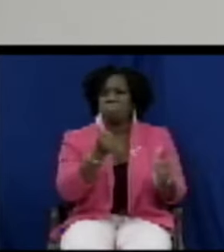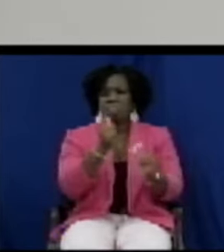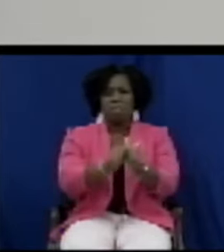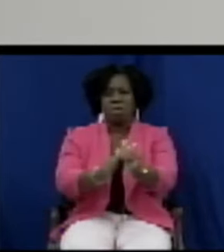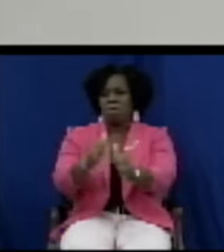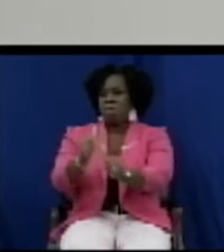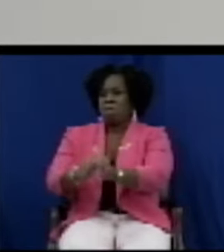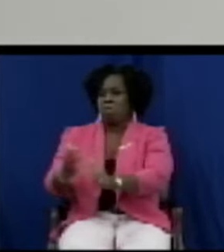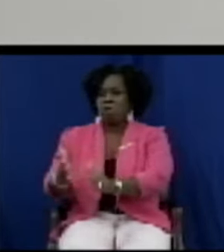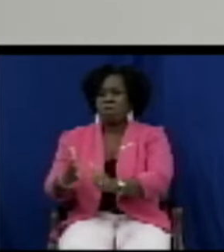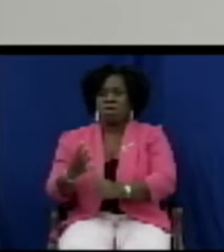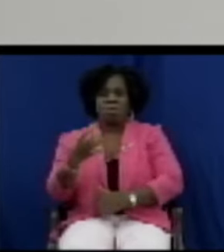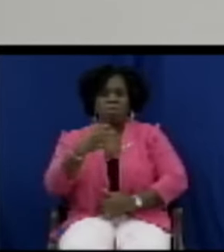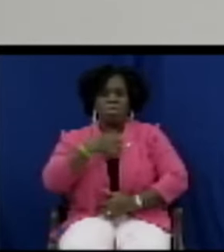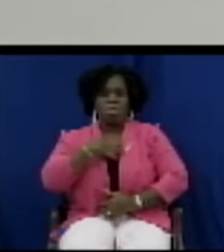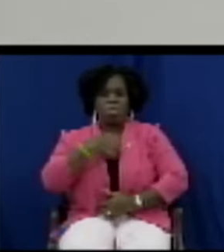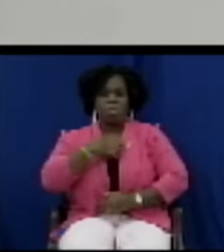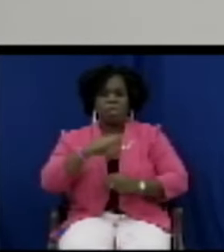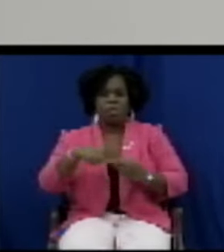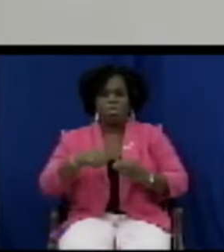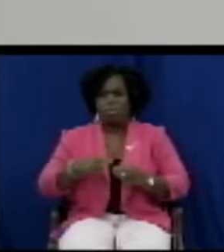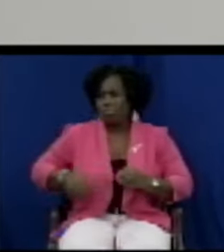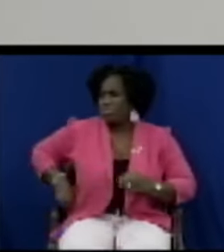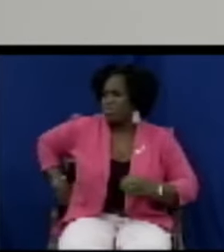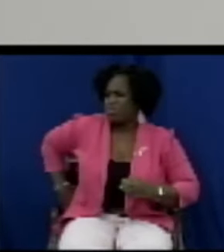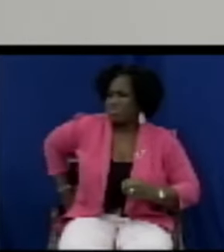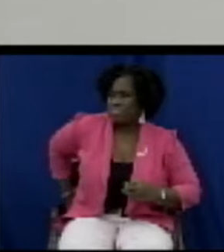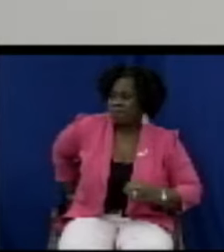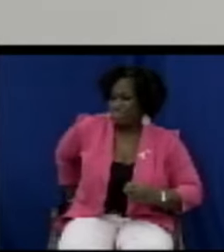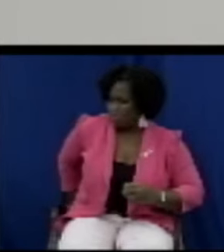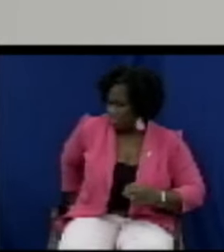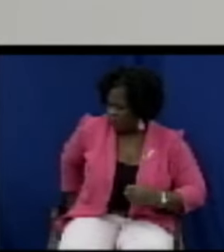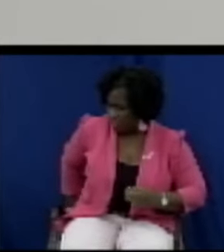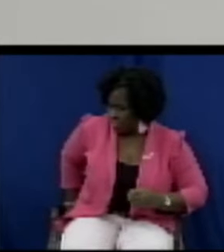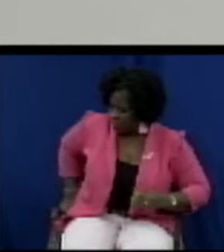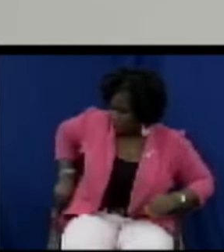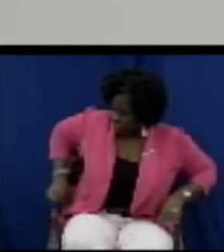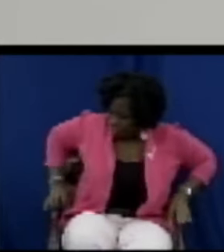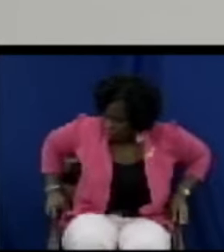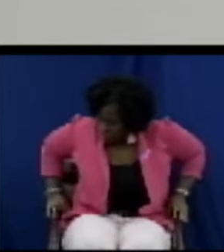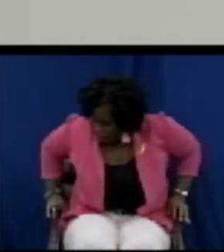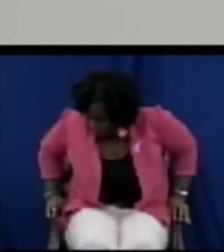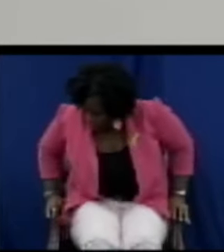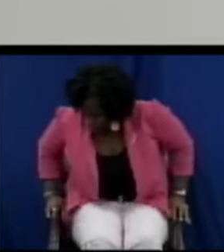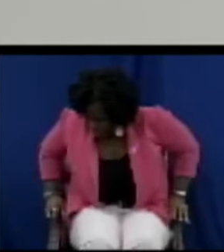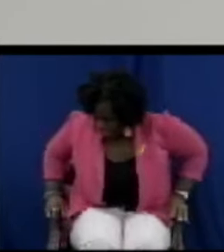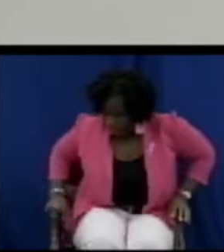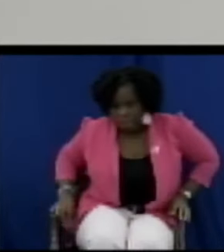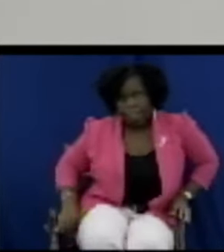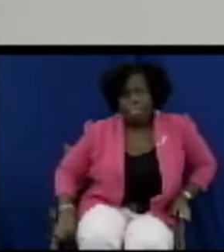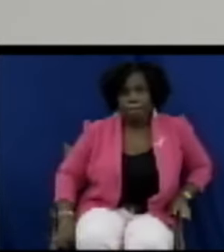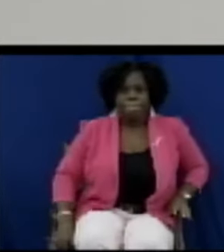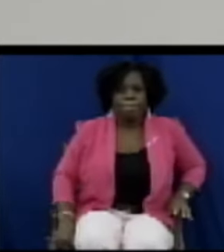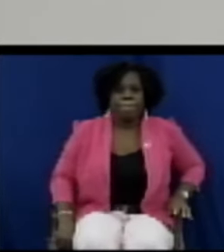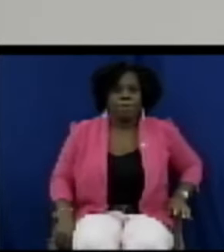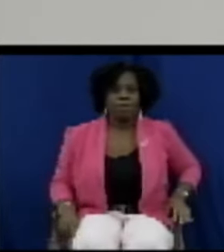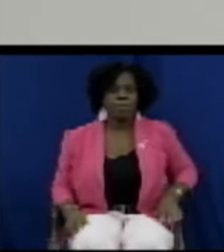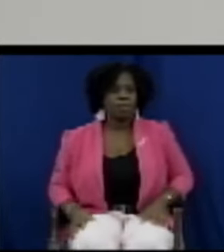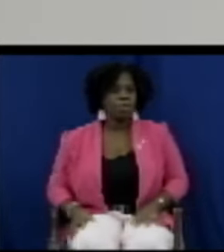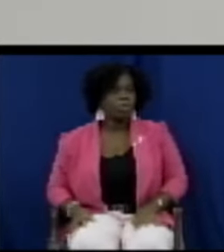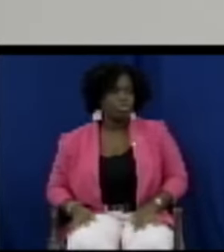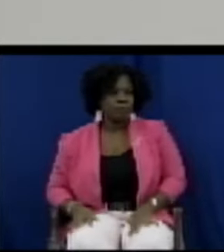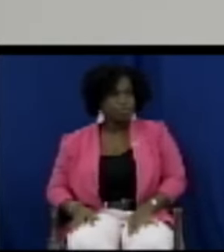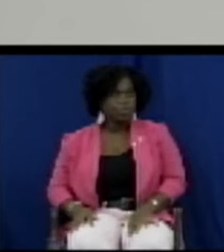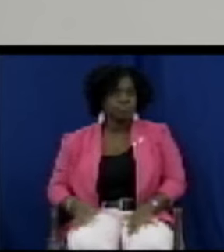everything and I know that there was a bill that was existing before but I think it was